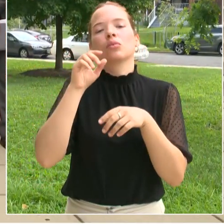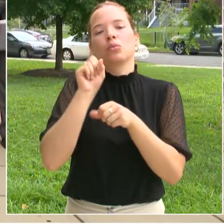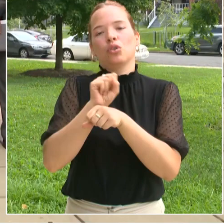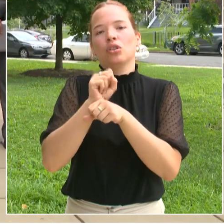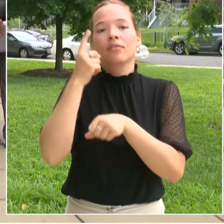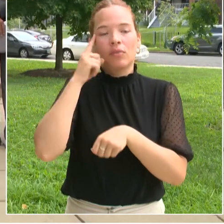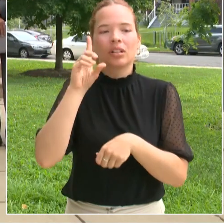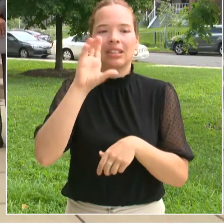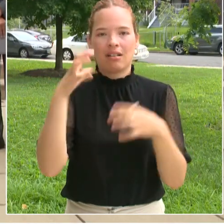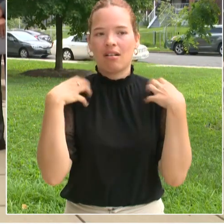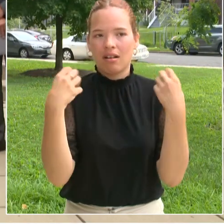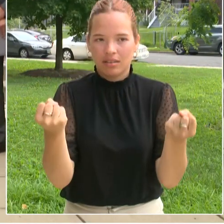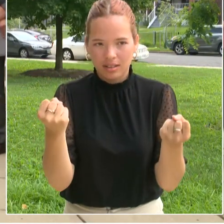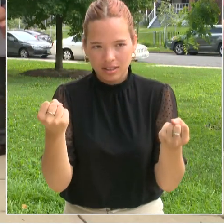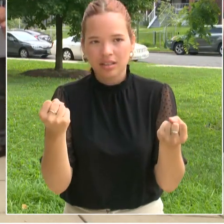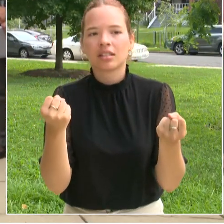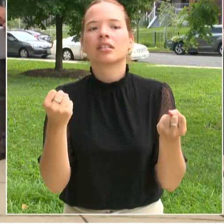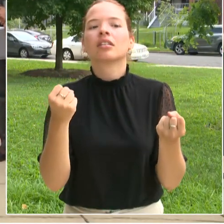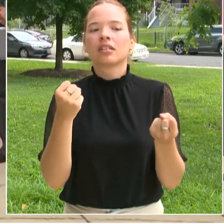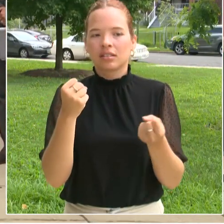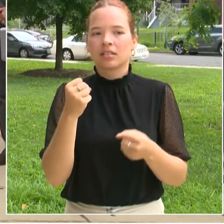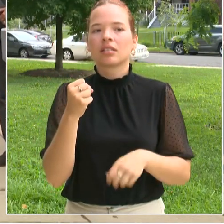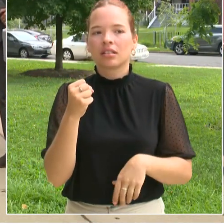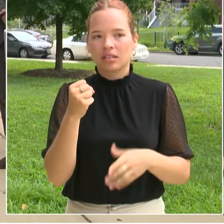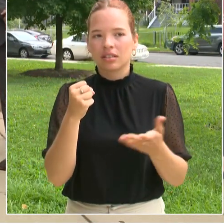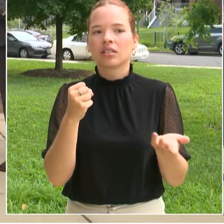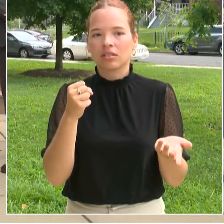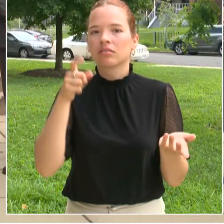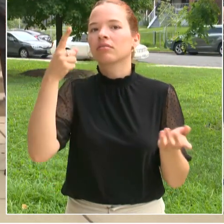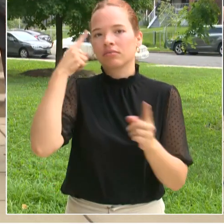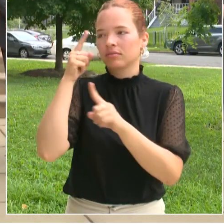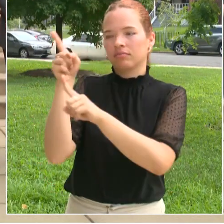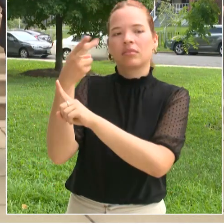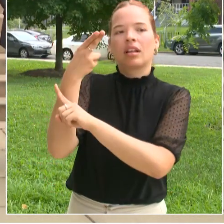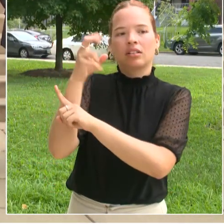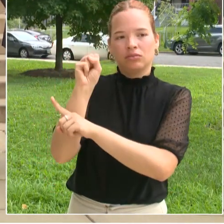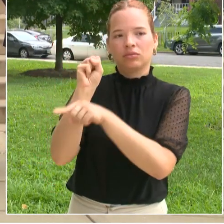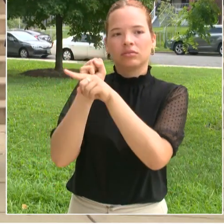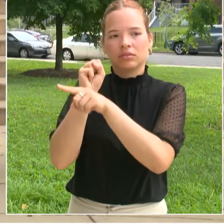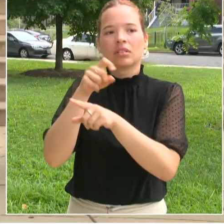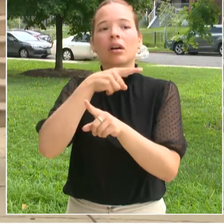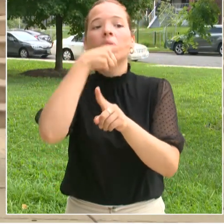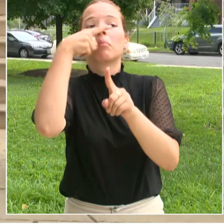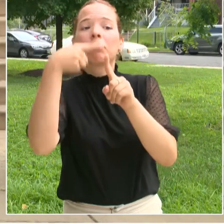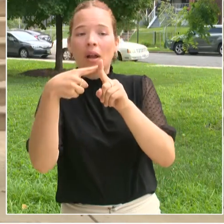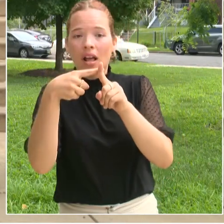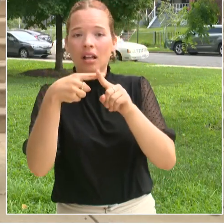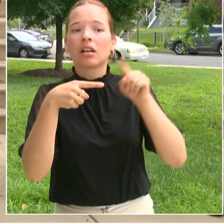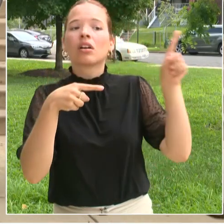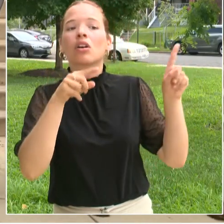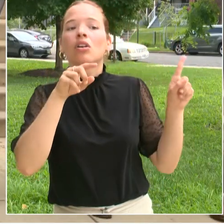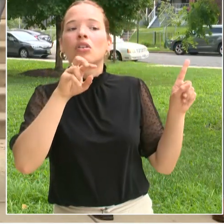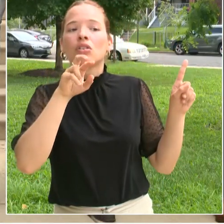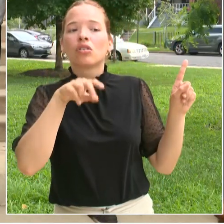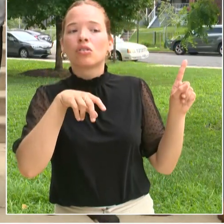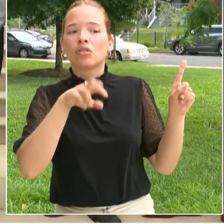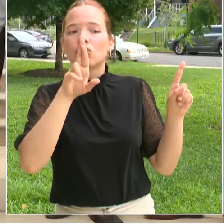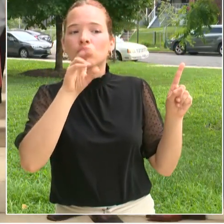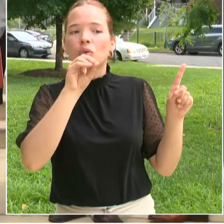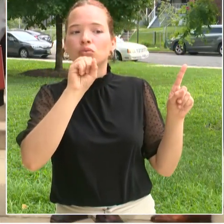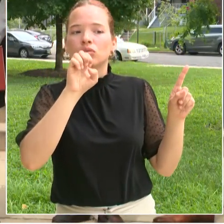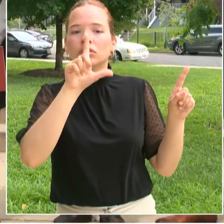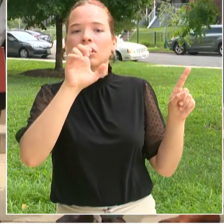in the work that we do in school-based health, DC Health and DCPS, here with Dr. Bennett,